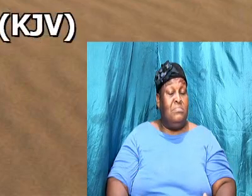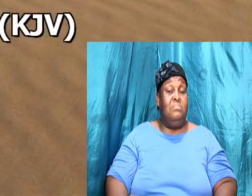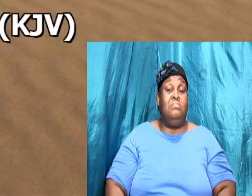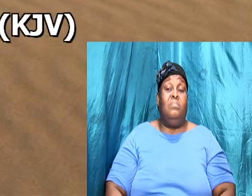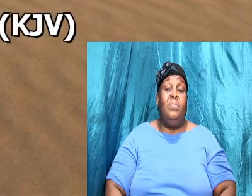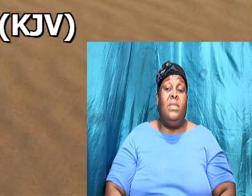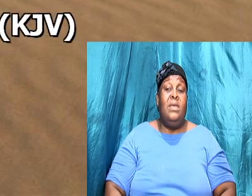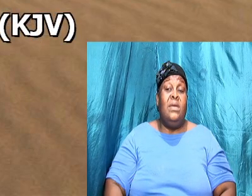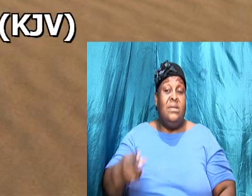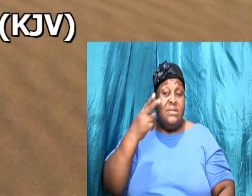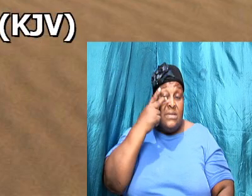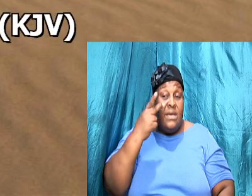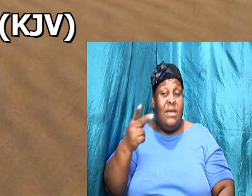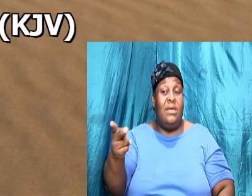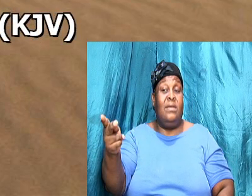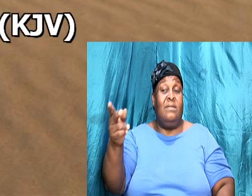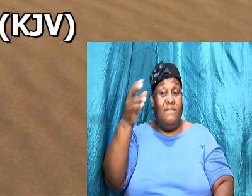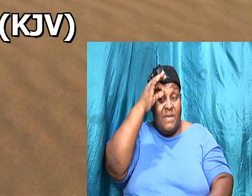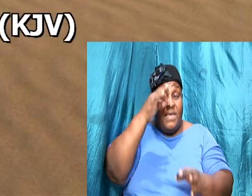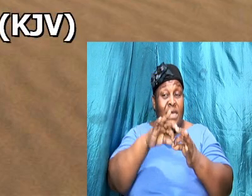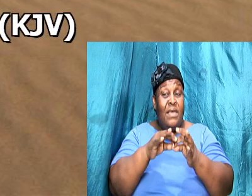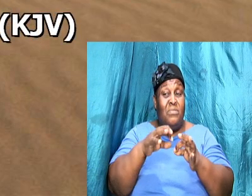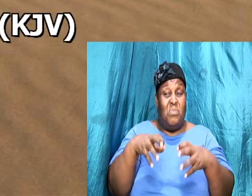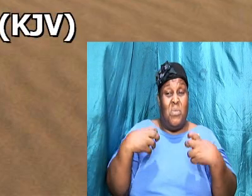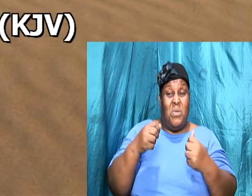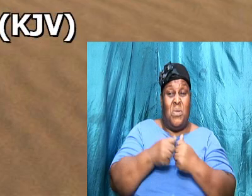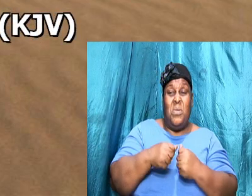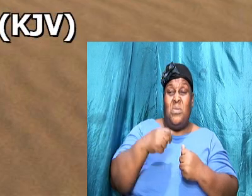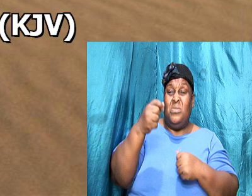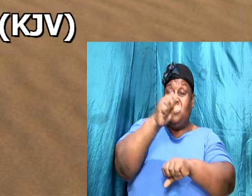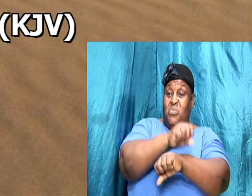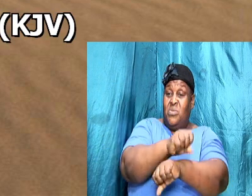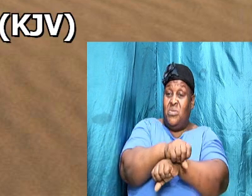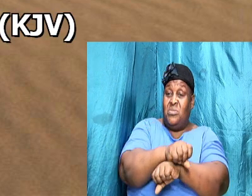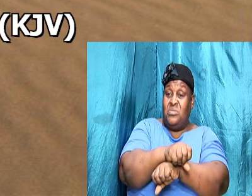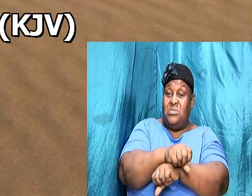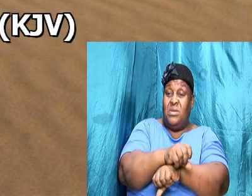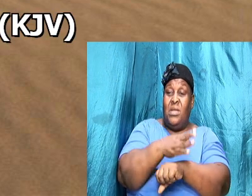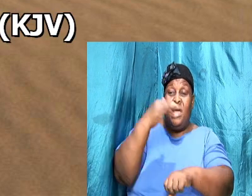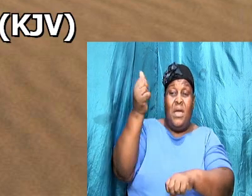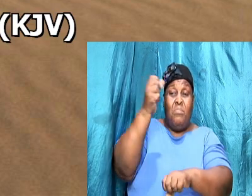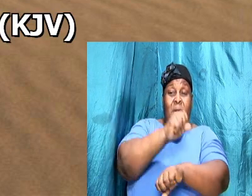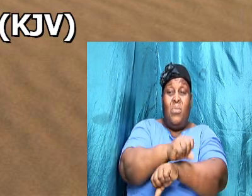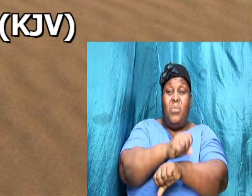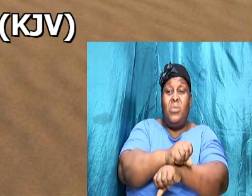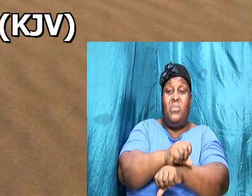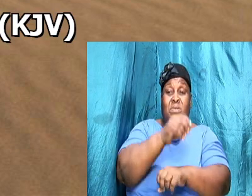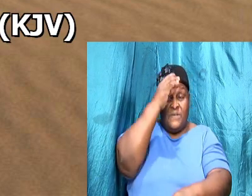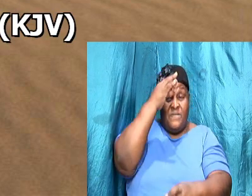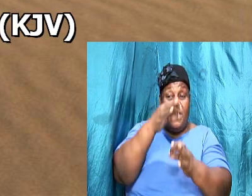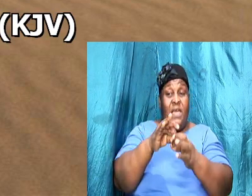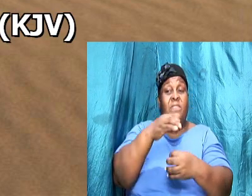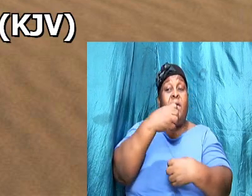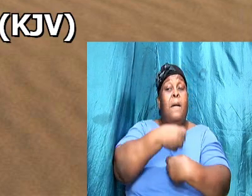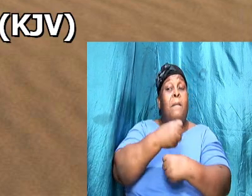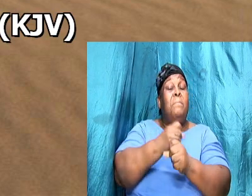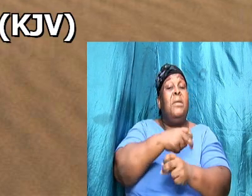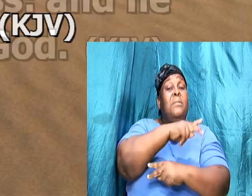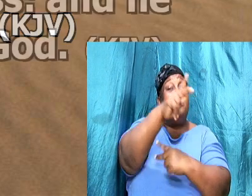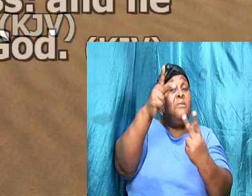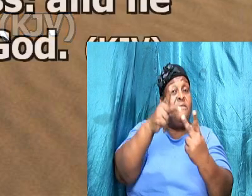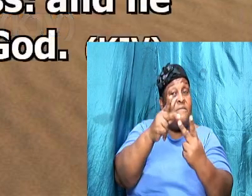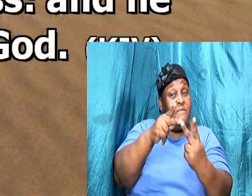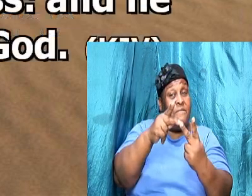see as thou faith wrought with his works and by works was faith made perfect